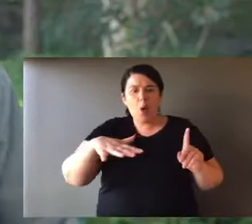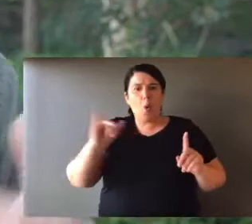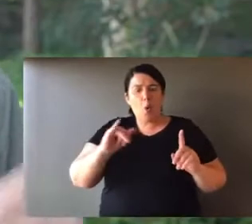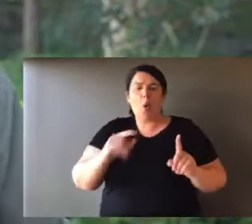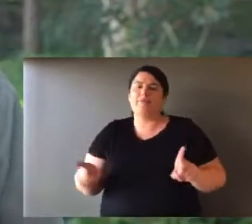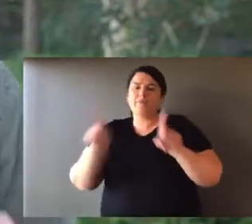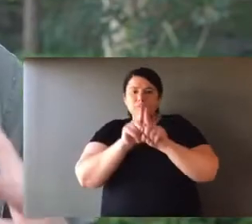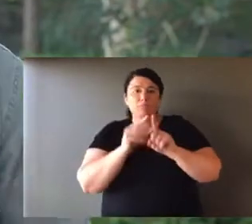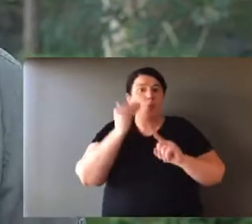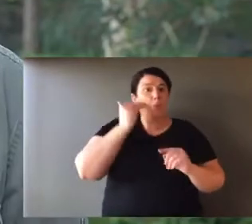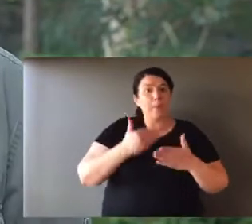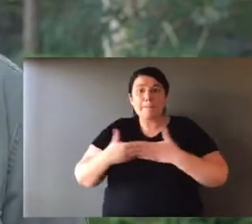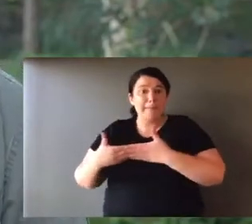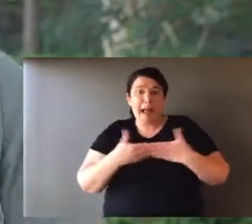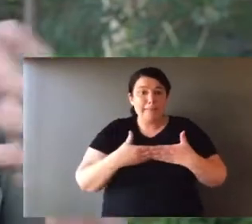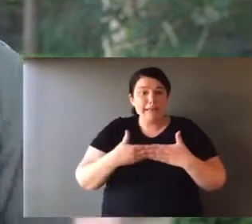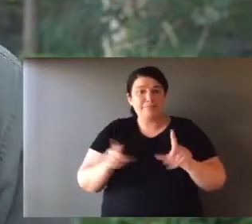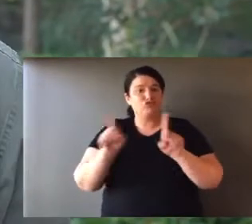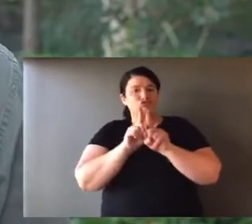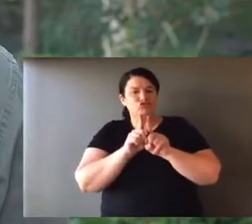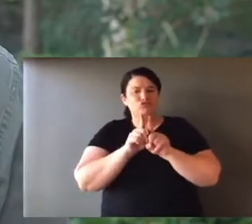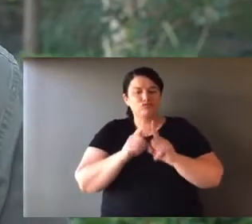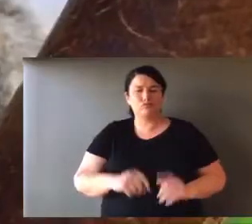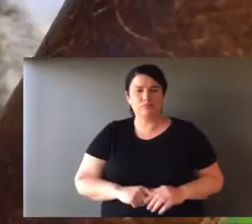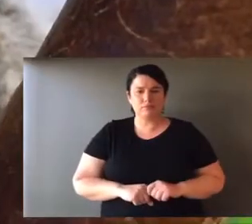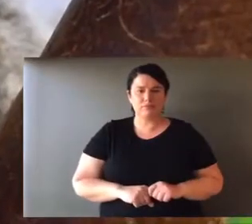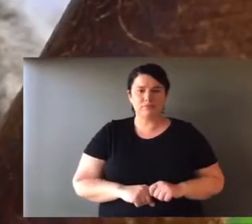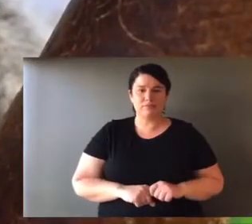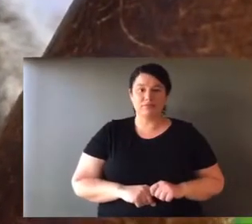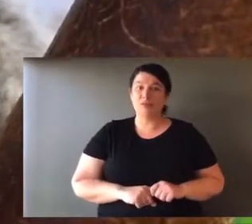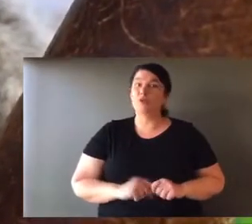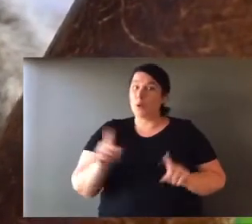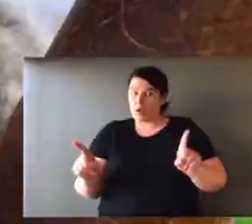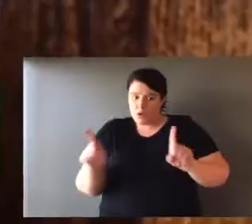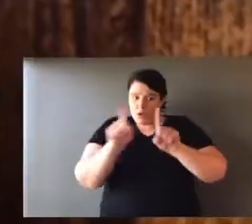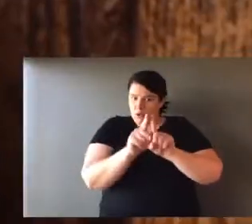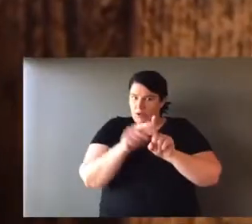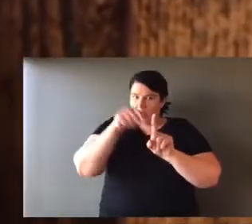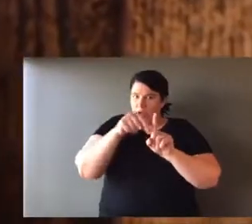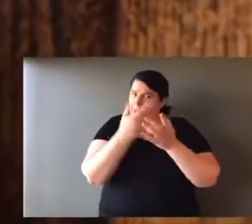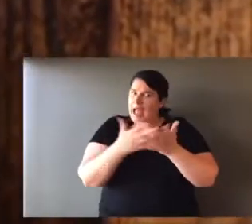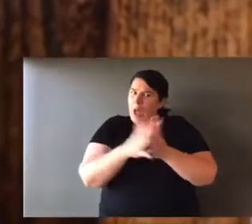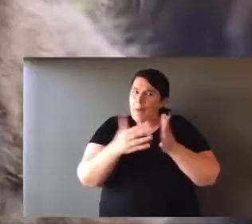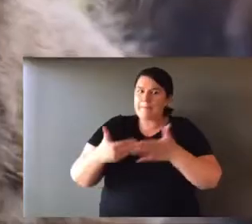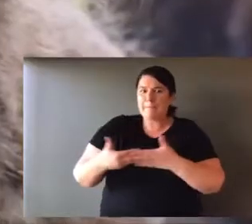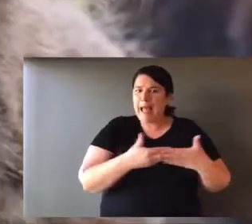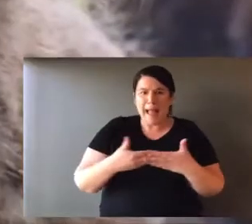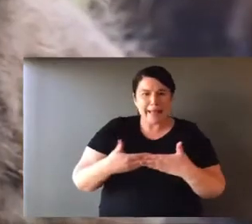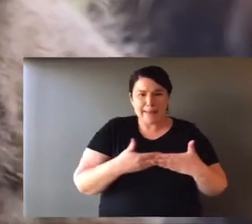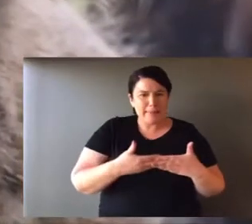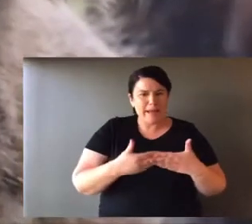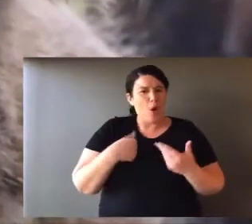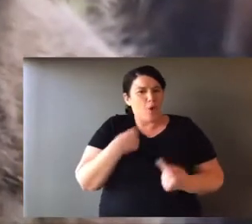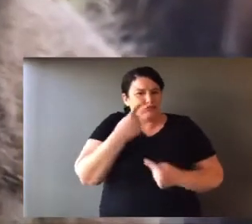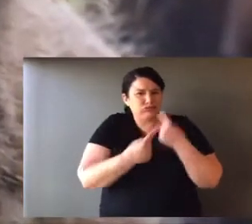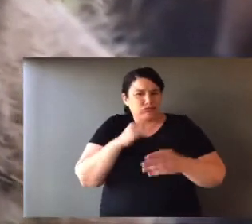come in contact with each other, or of course, when they're mating. And when they're mating brings us onto the subject of today, the life cycle of a